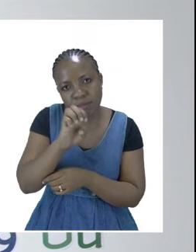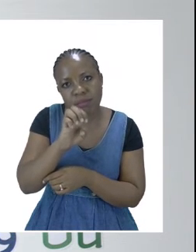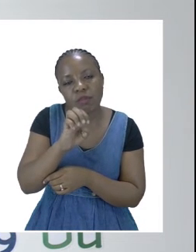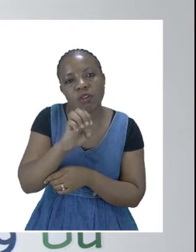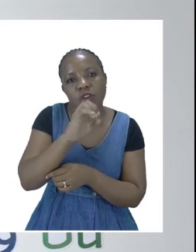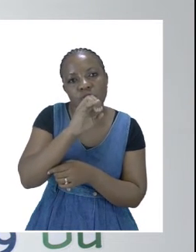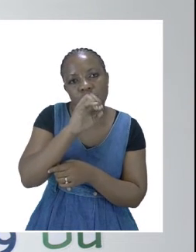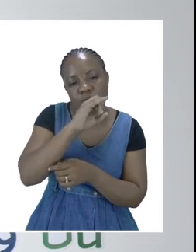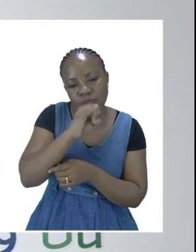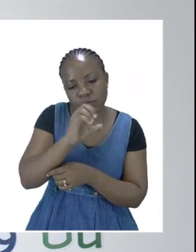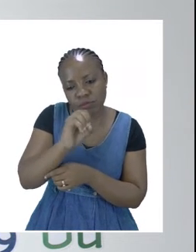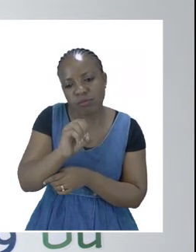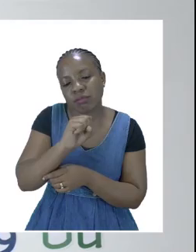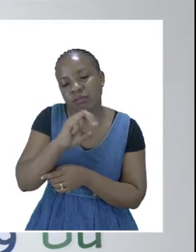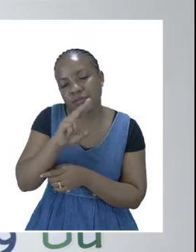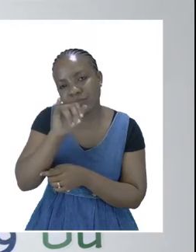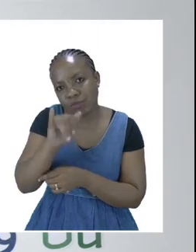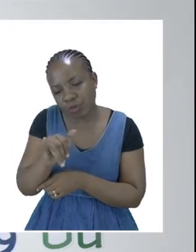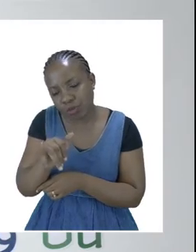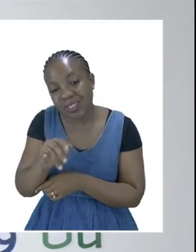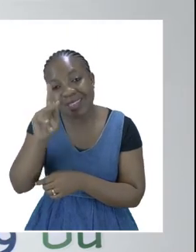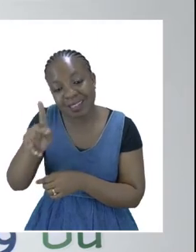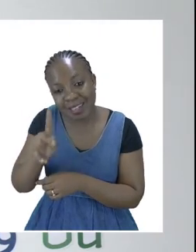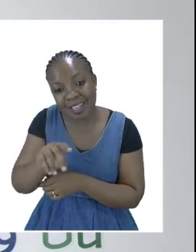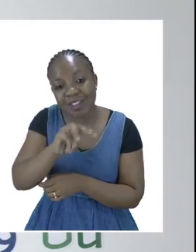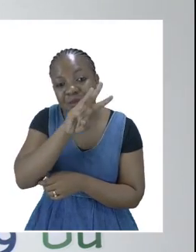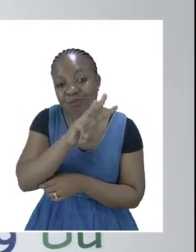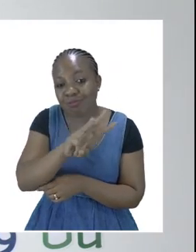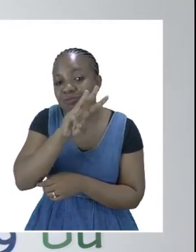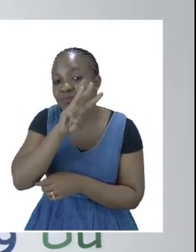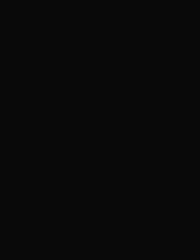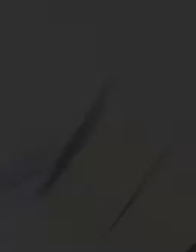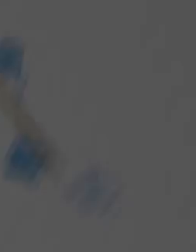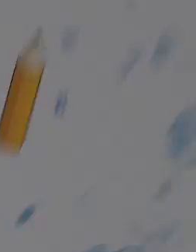in addition our website Zoschi Online.